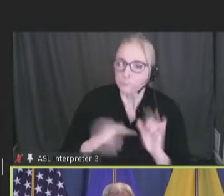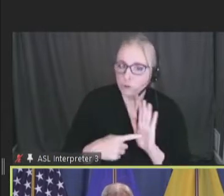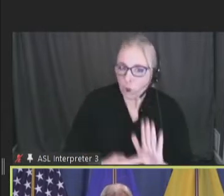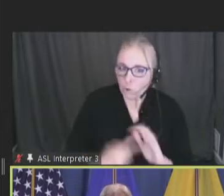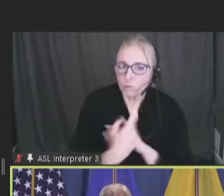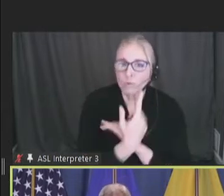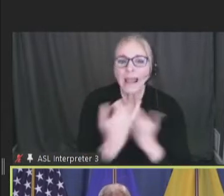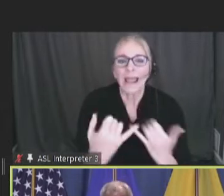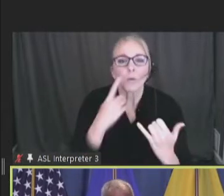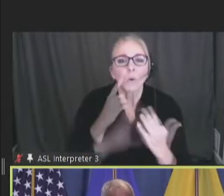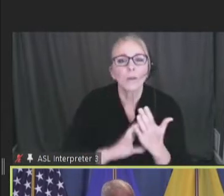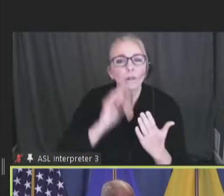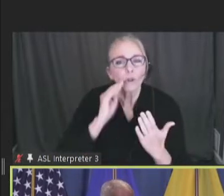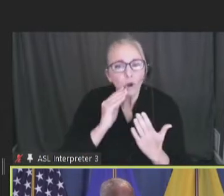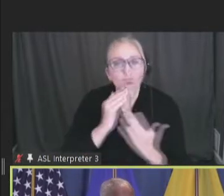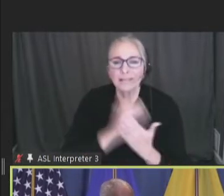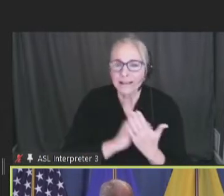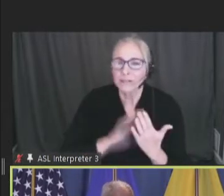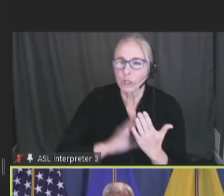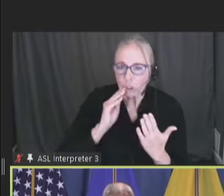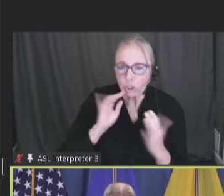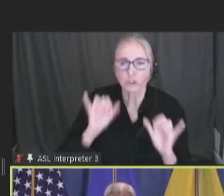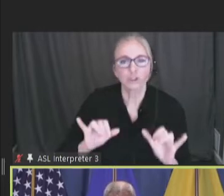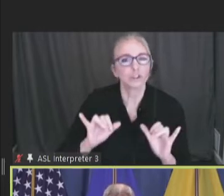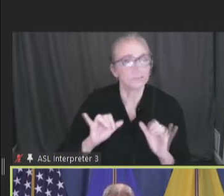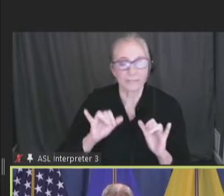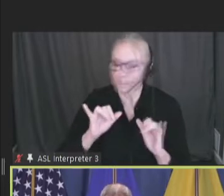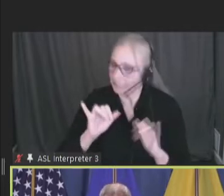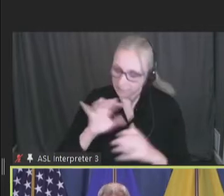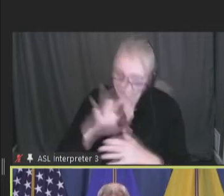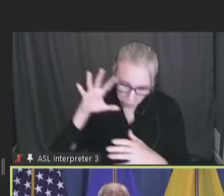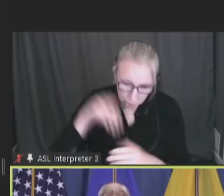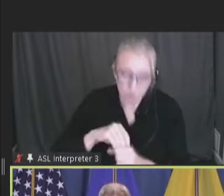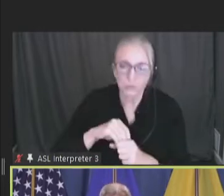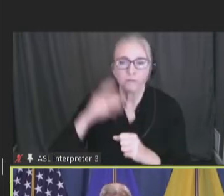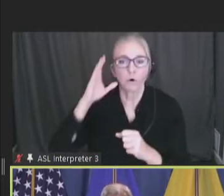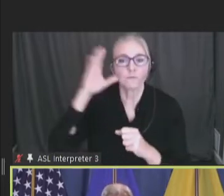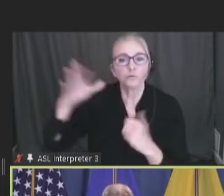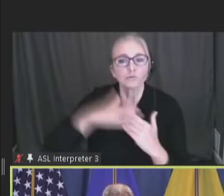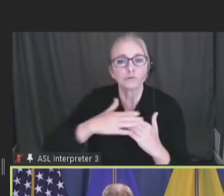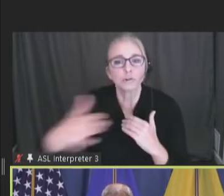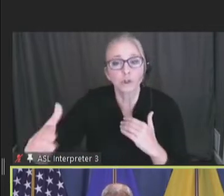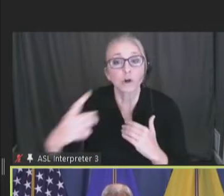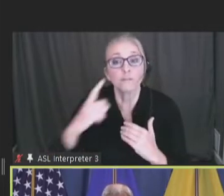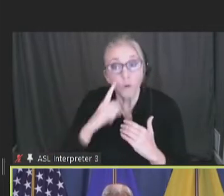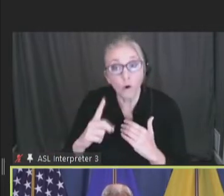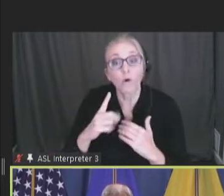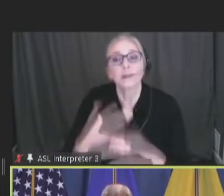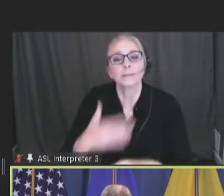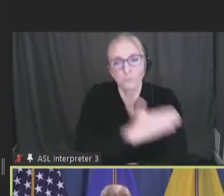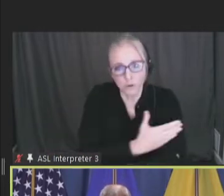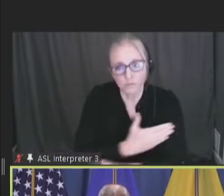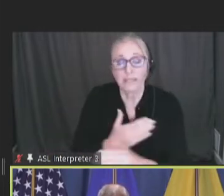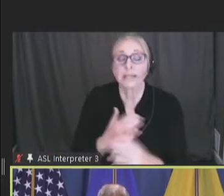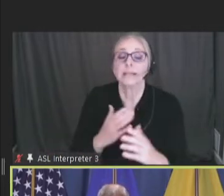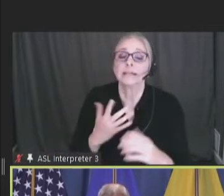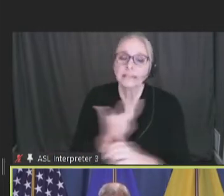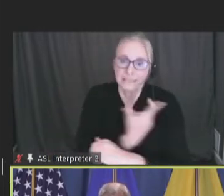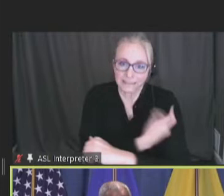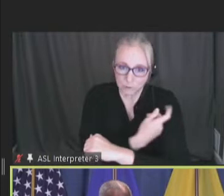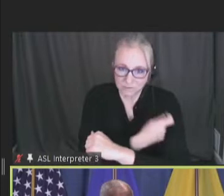that we believe should be embedded in future strategies for enhancing immunization access.